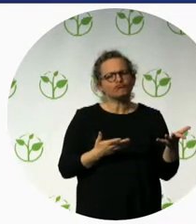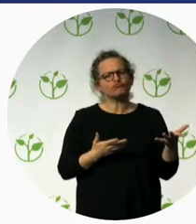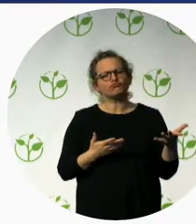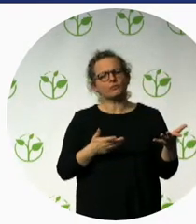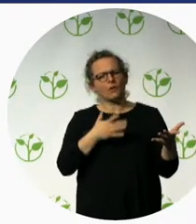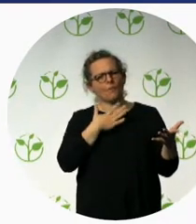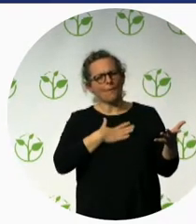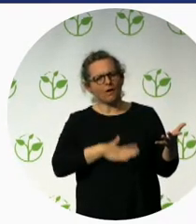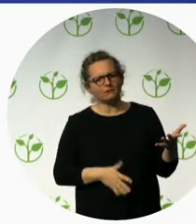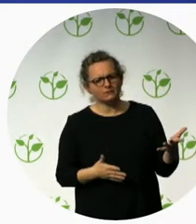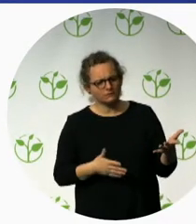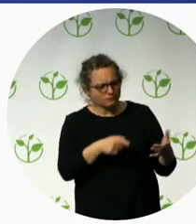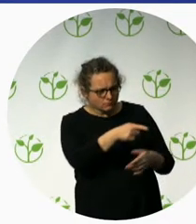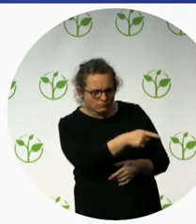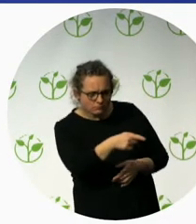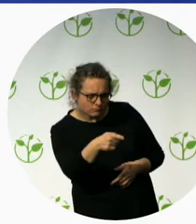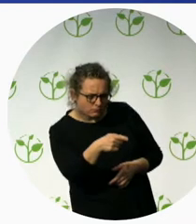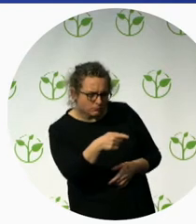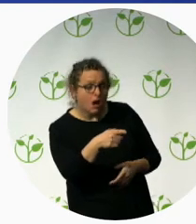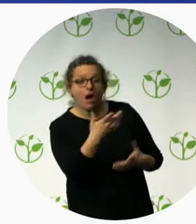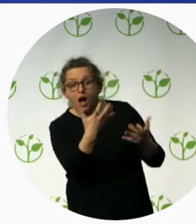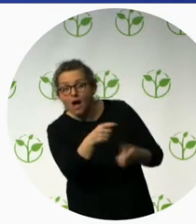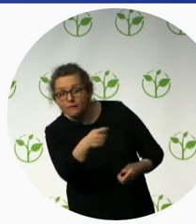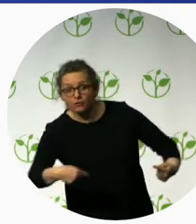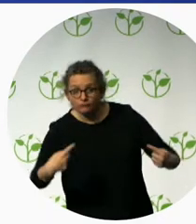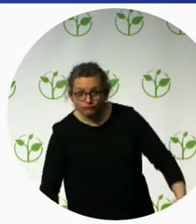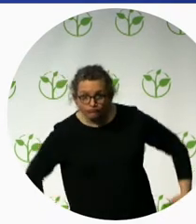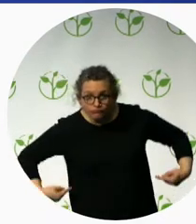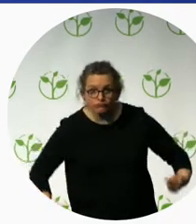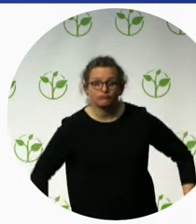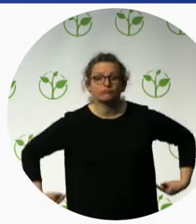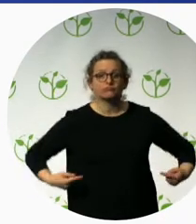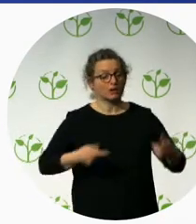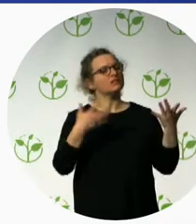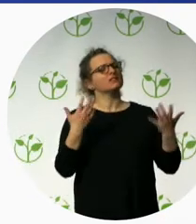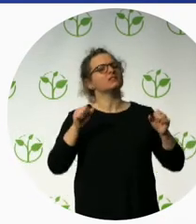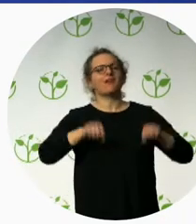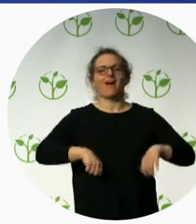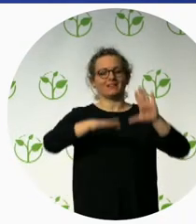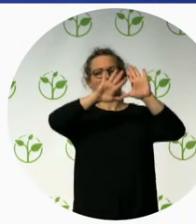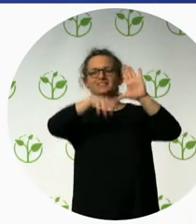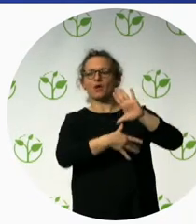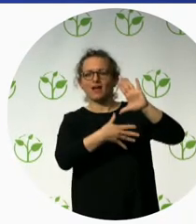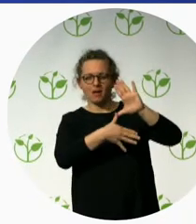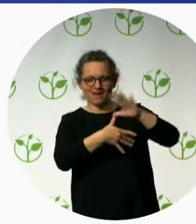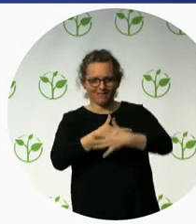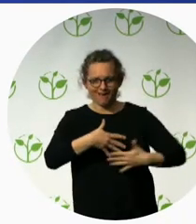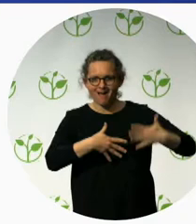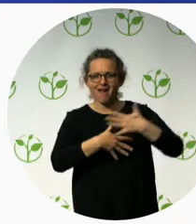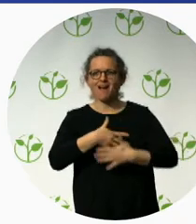Thank you very much, Bastien. Thank you very much to the Project Zero for having